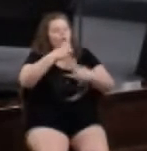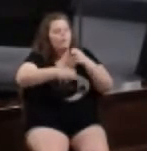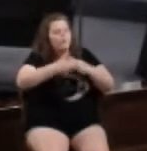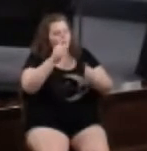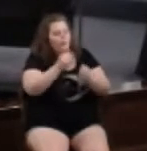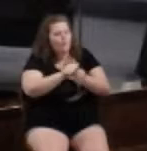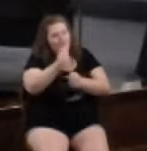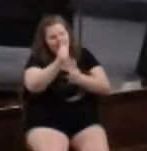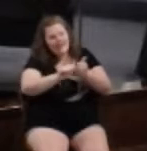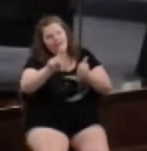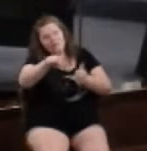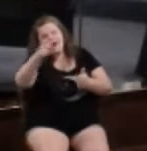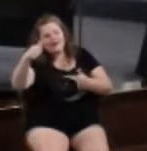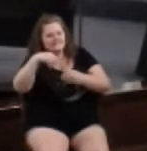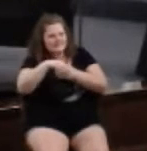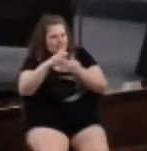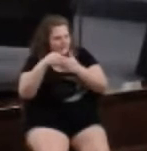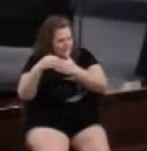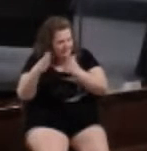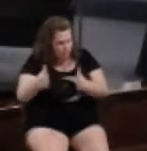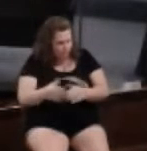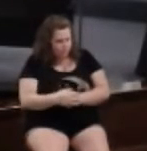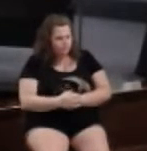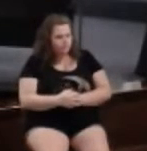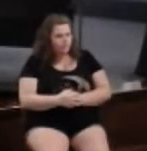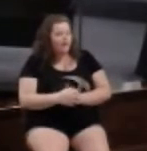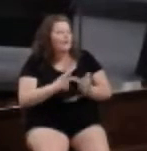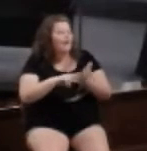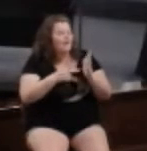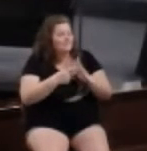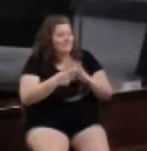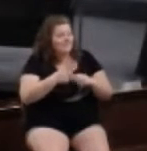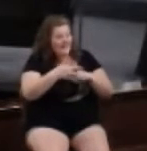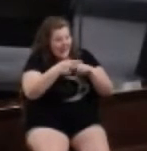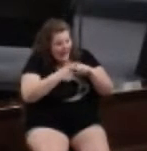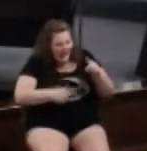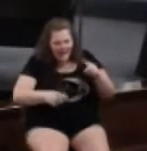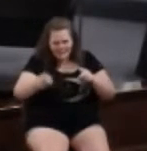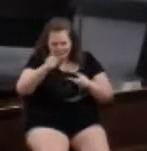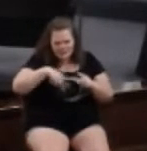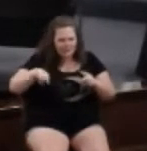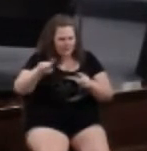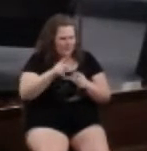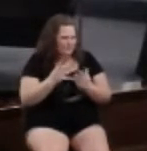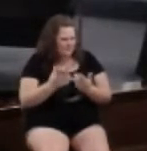everybody else that's in leadership. Which means half of you to begin with.